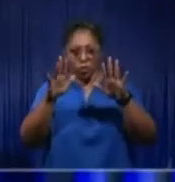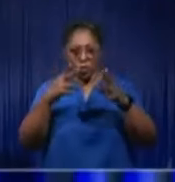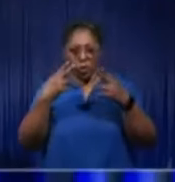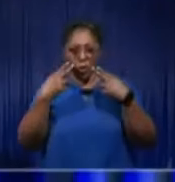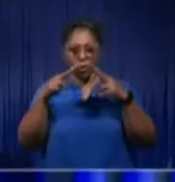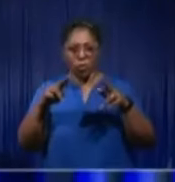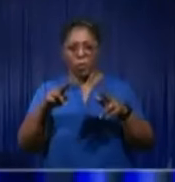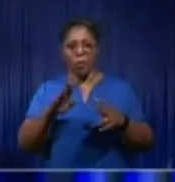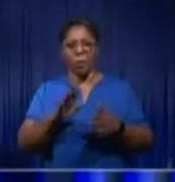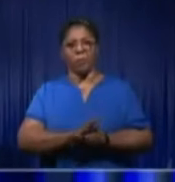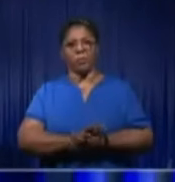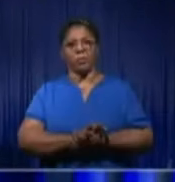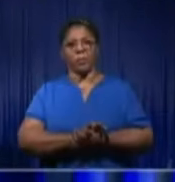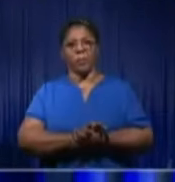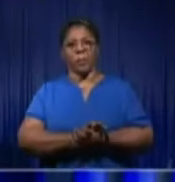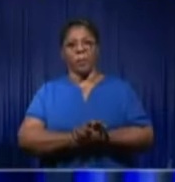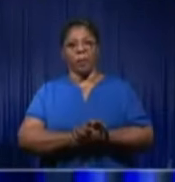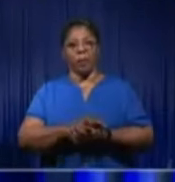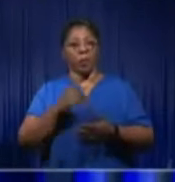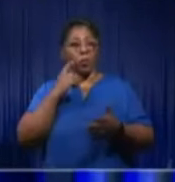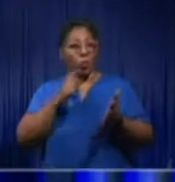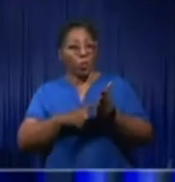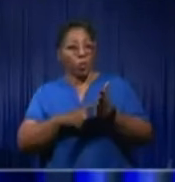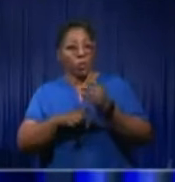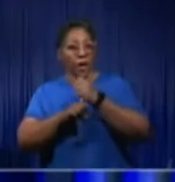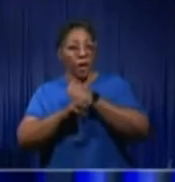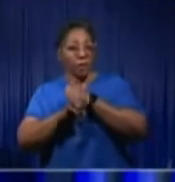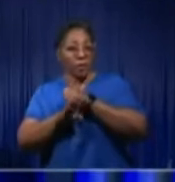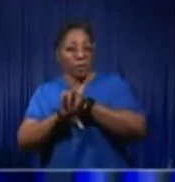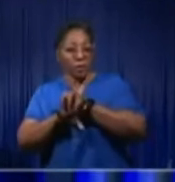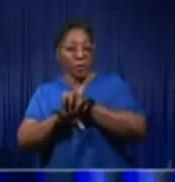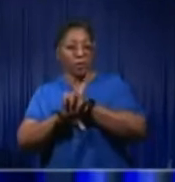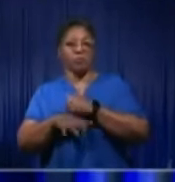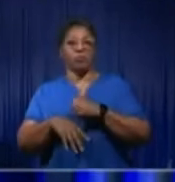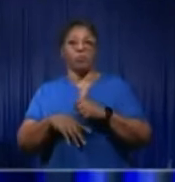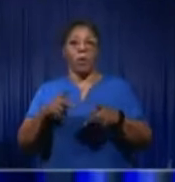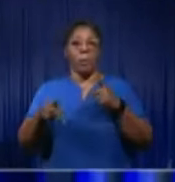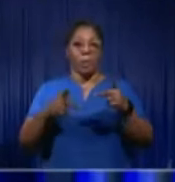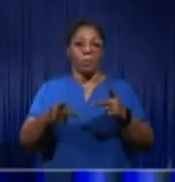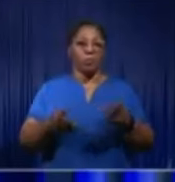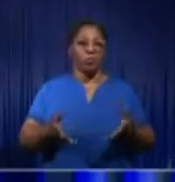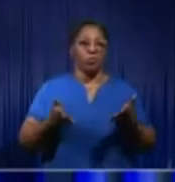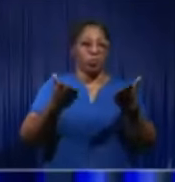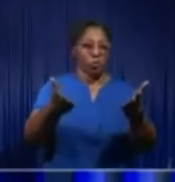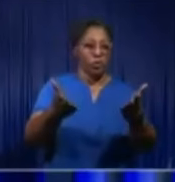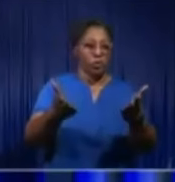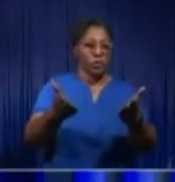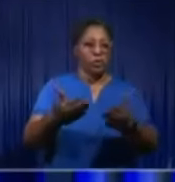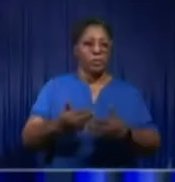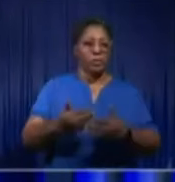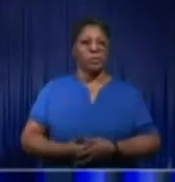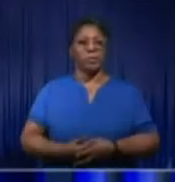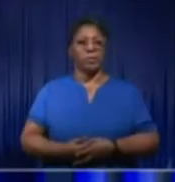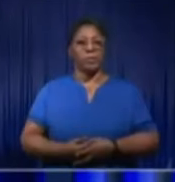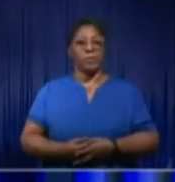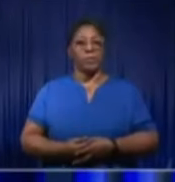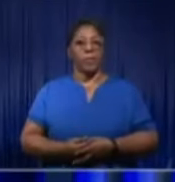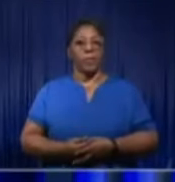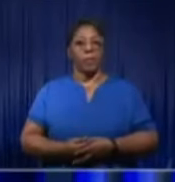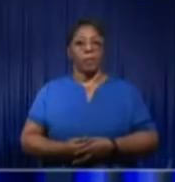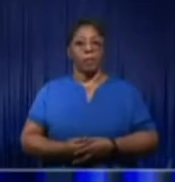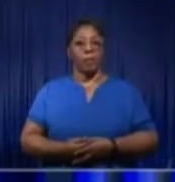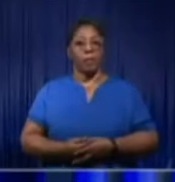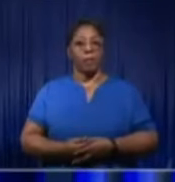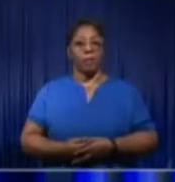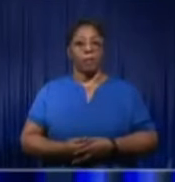advertisements are put out where persons make submissions. And they have to, the applicant, persons who are